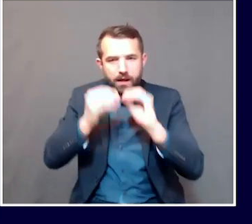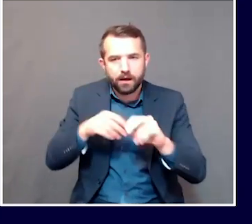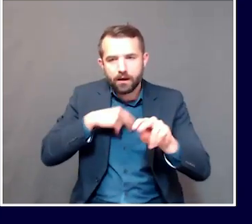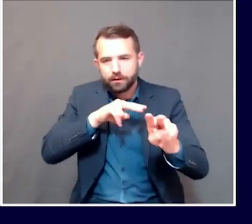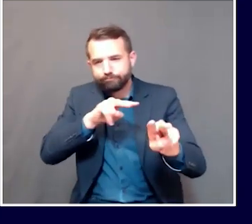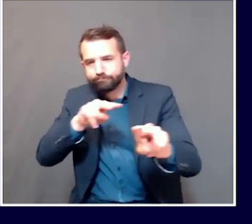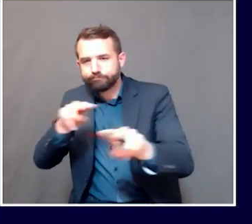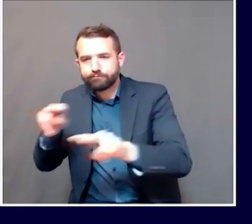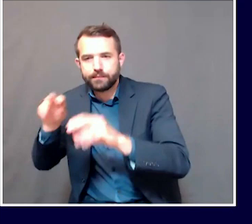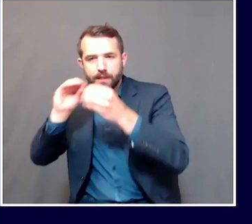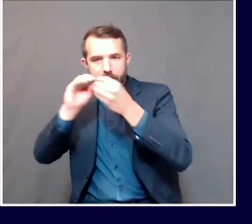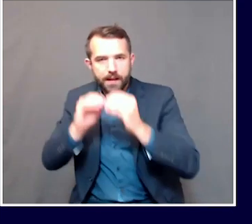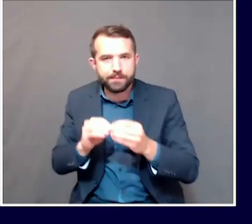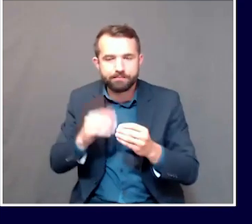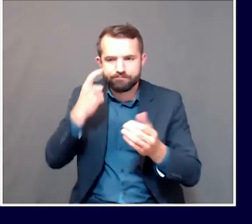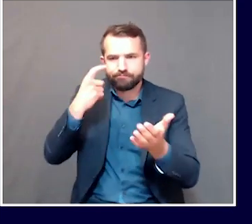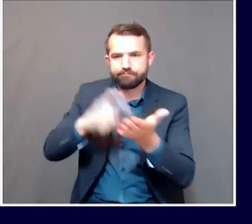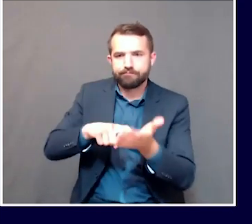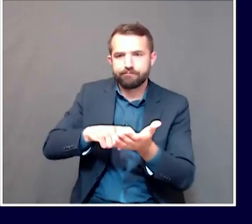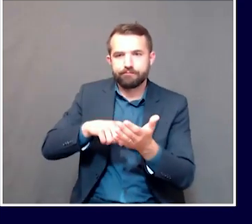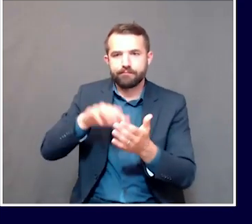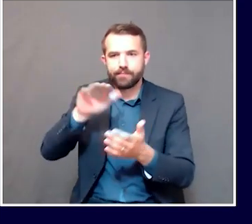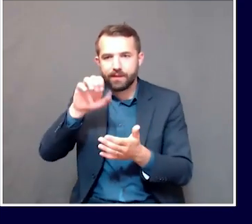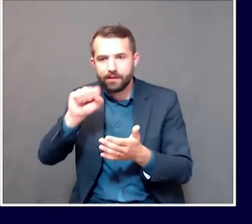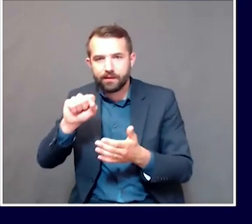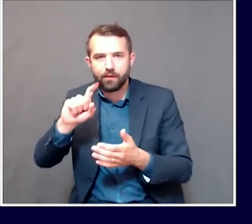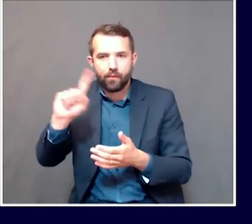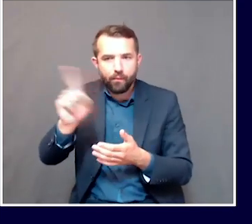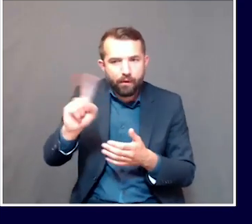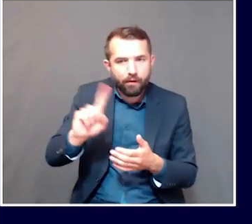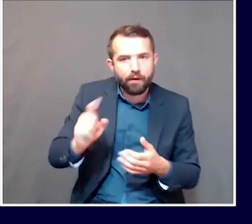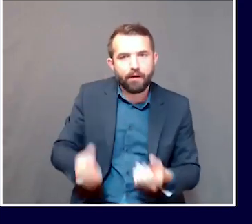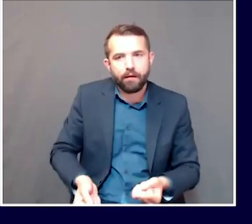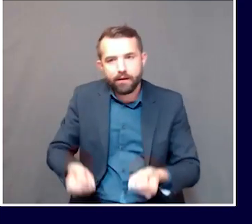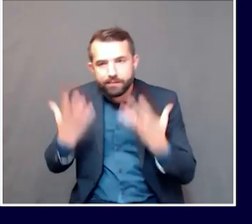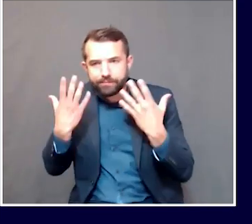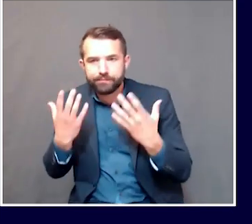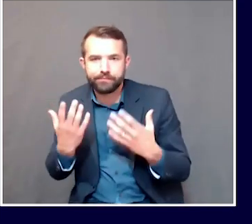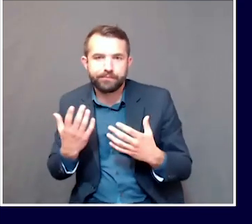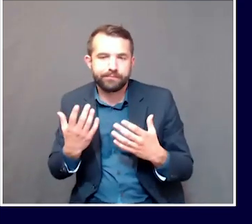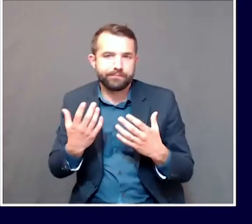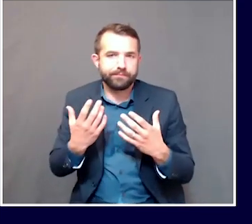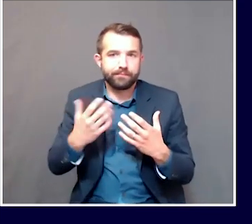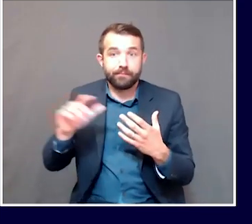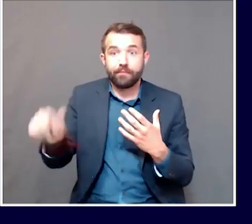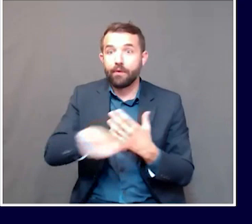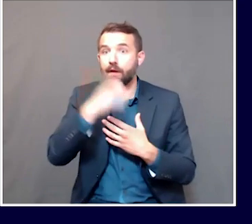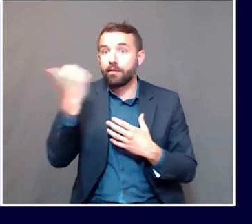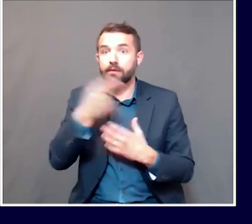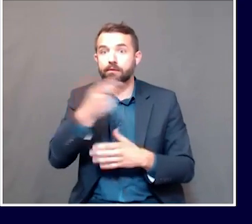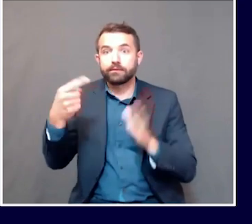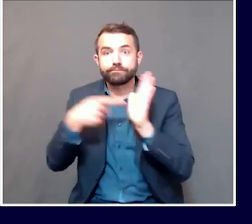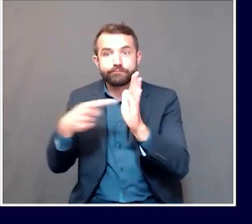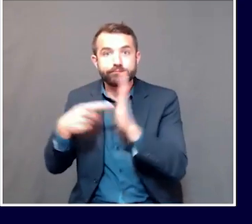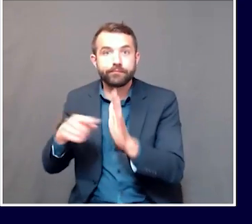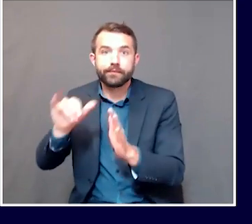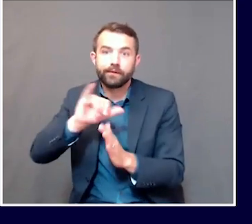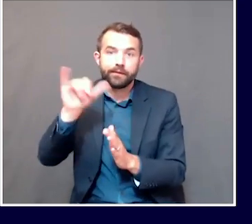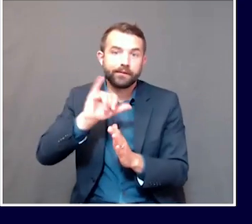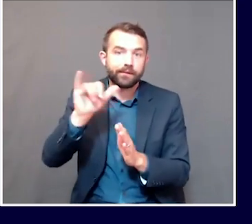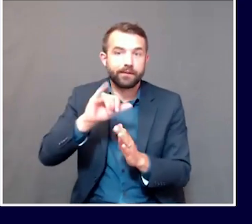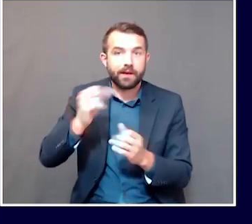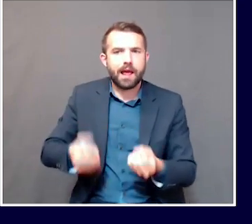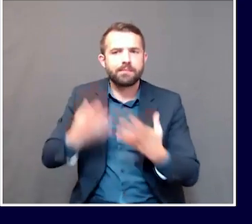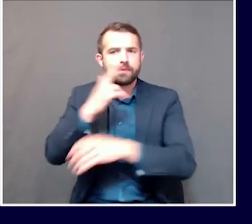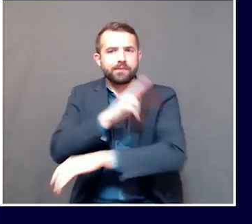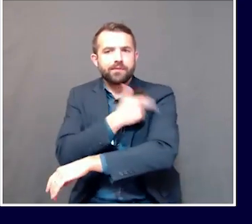trends in the number of cases, but also other indicators that are independent of testing, such as hospitalization rates.